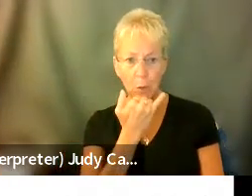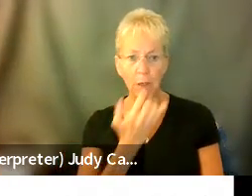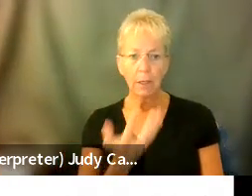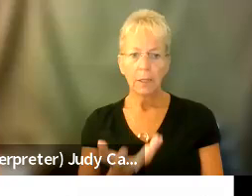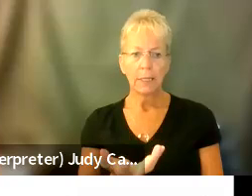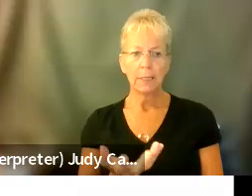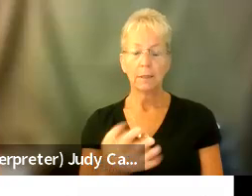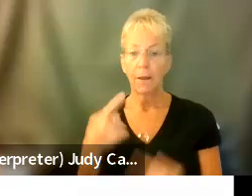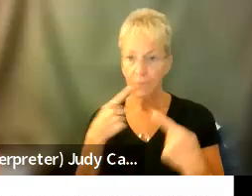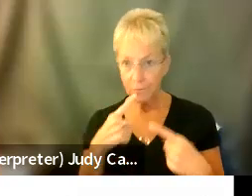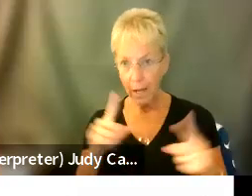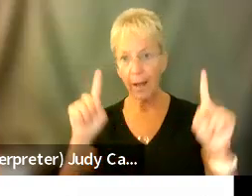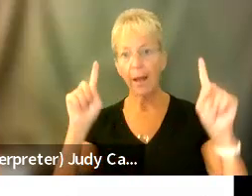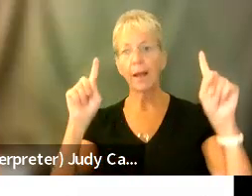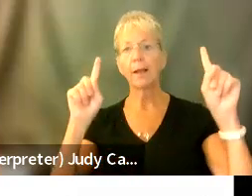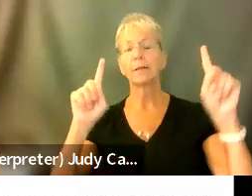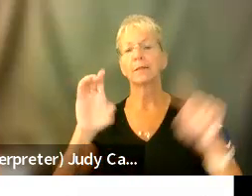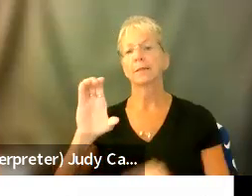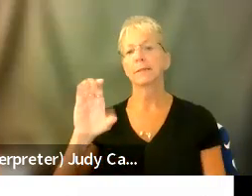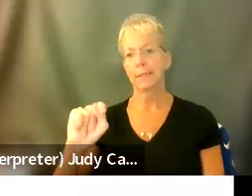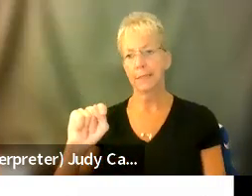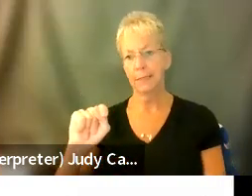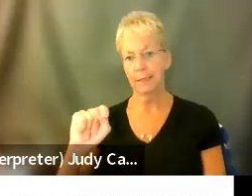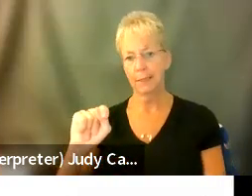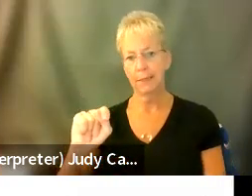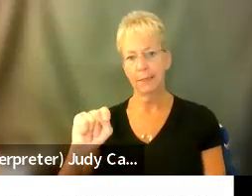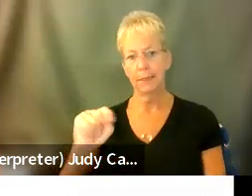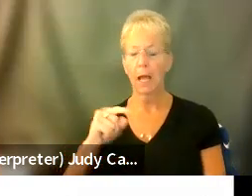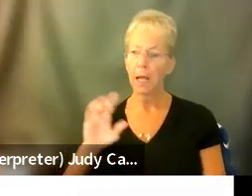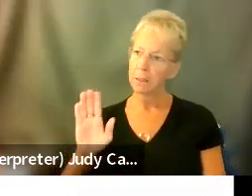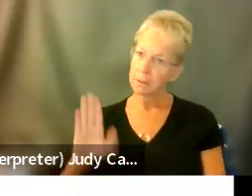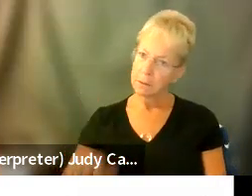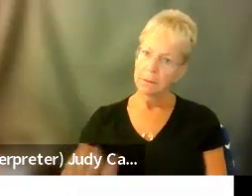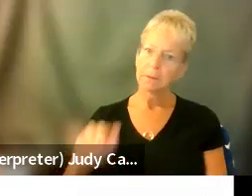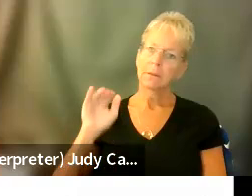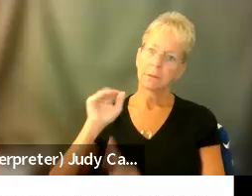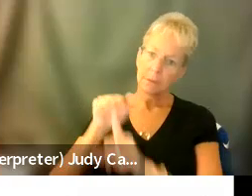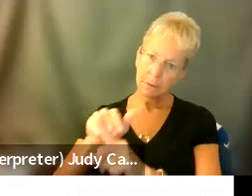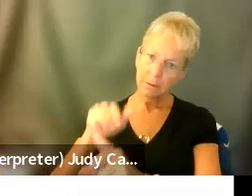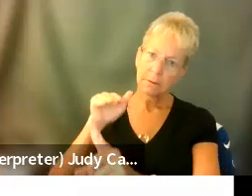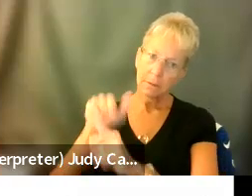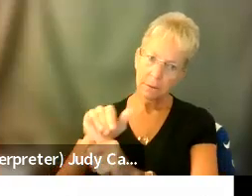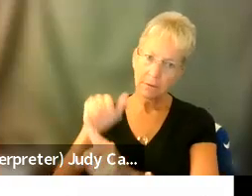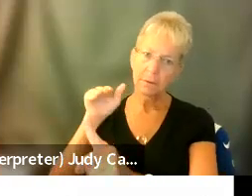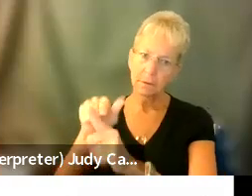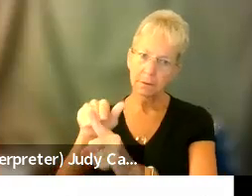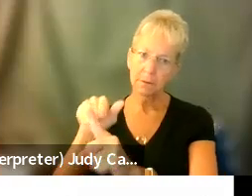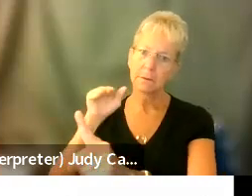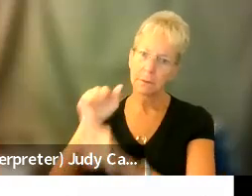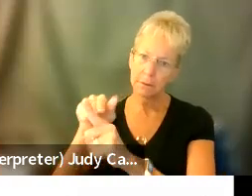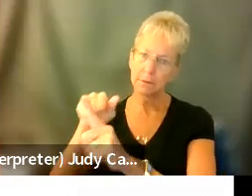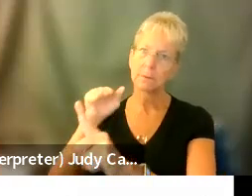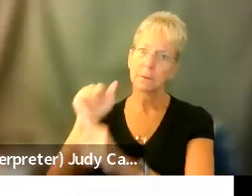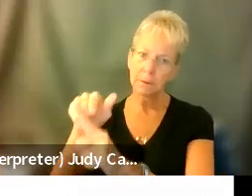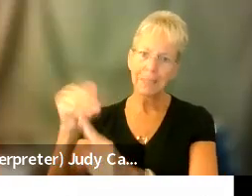finally got a CT cause I kept pushing and I, I, you know, I was like, you're not going to get rid of me. Something's going